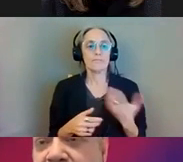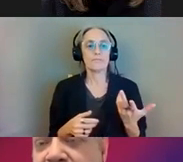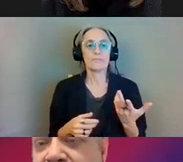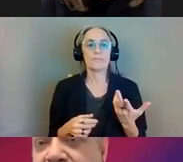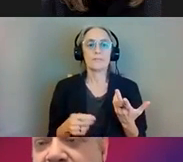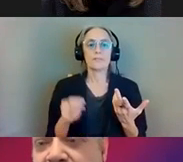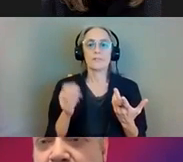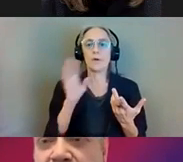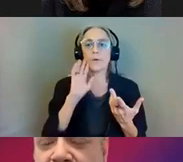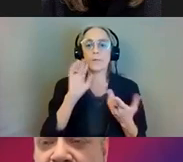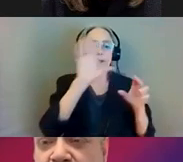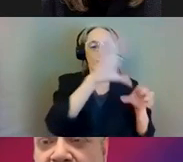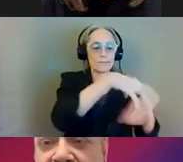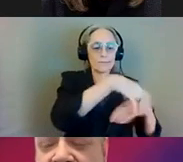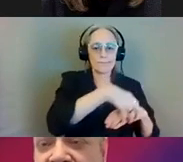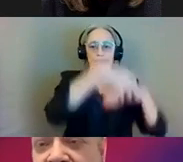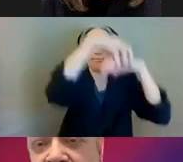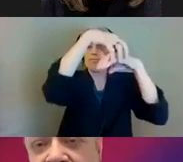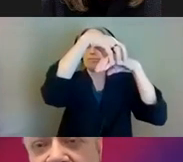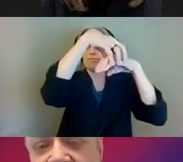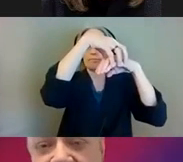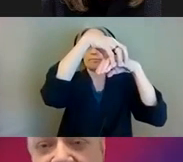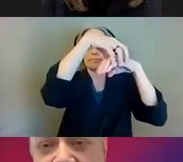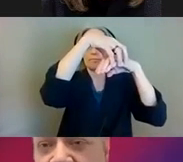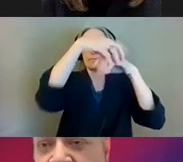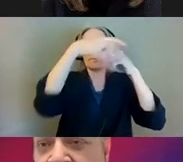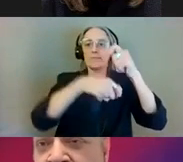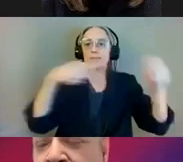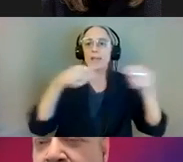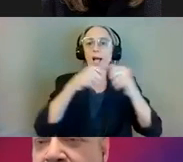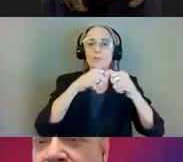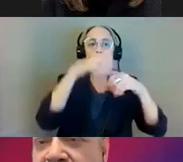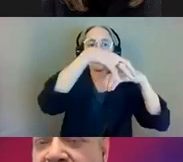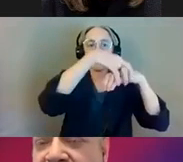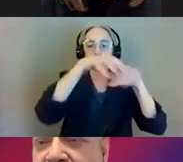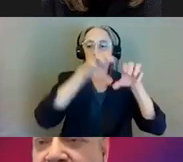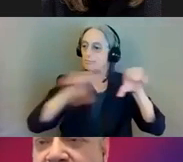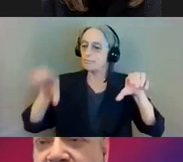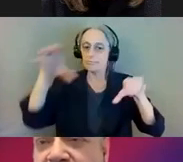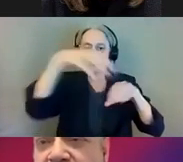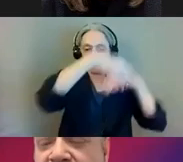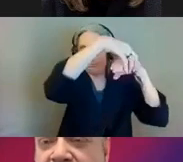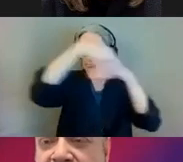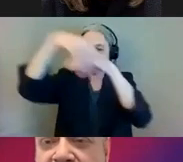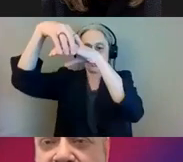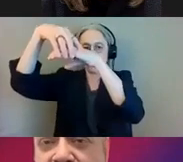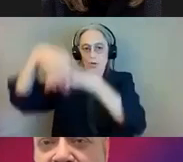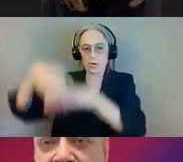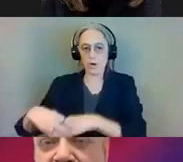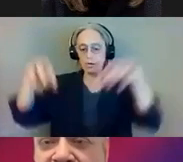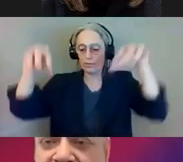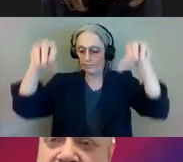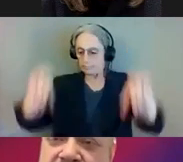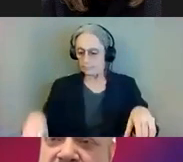tie them together it'll lower the whole span down on top of the columns once that's complete the gantry then